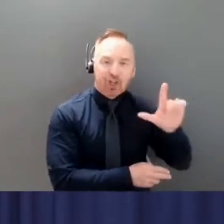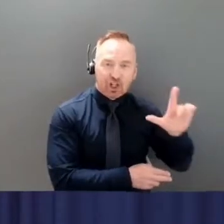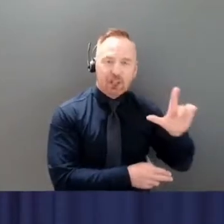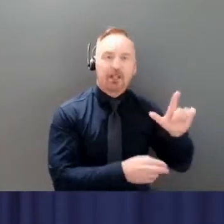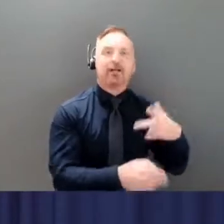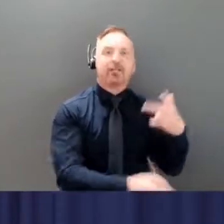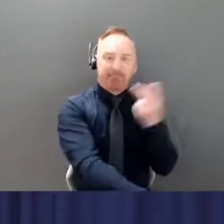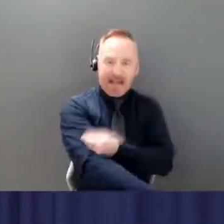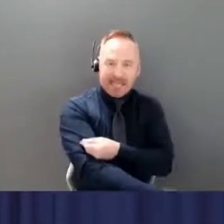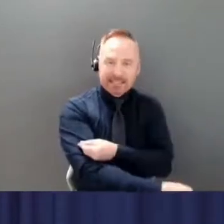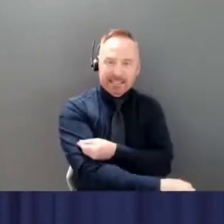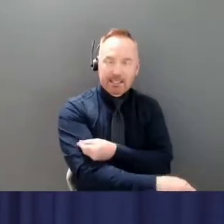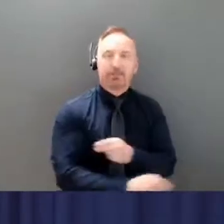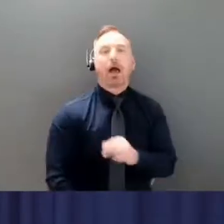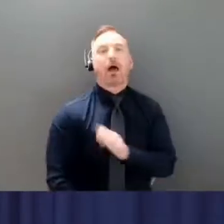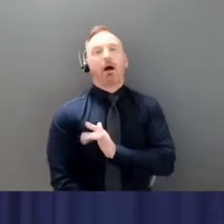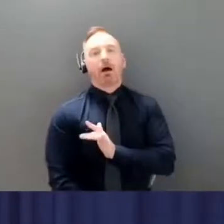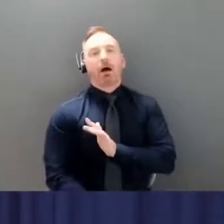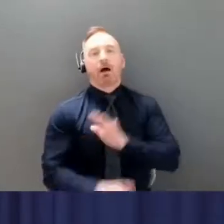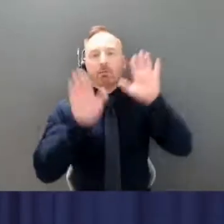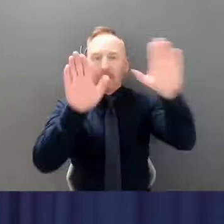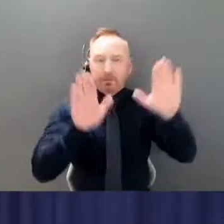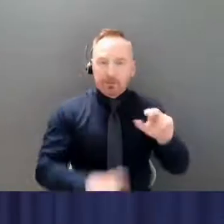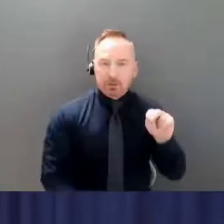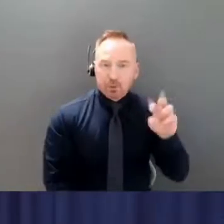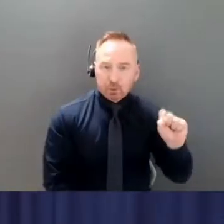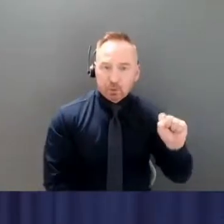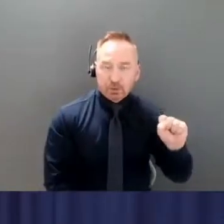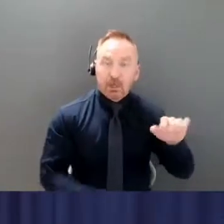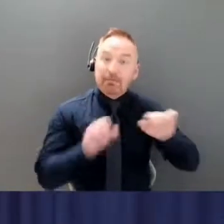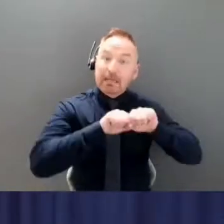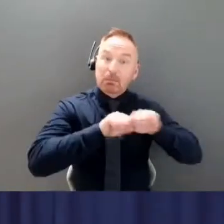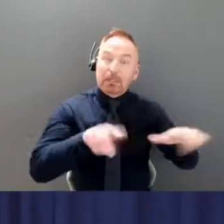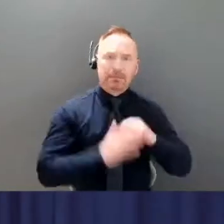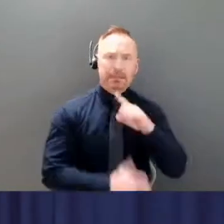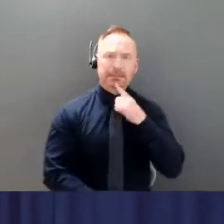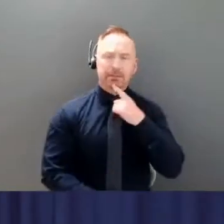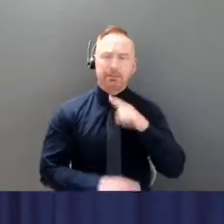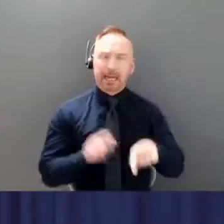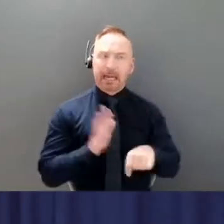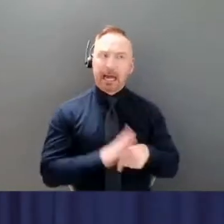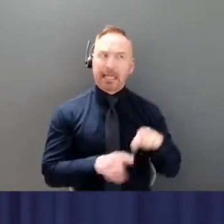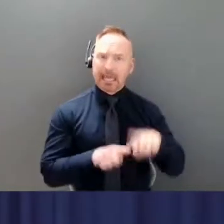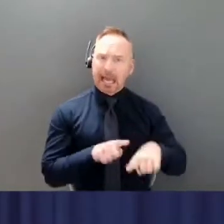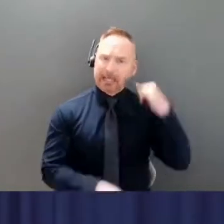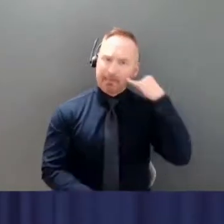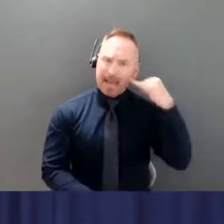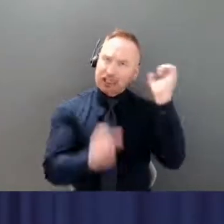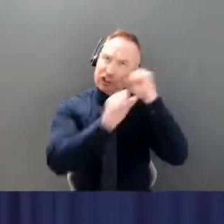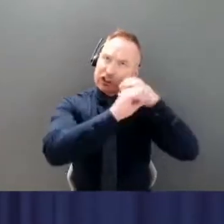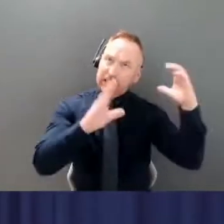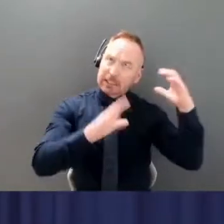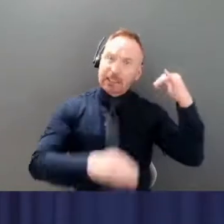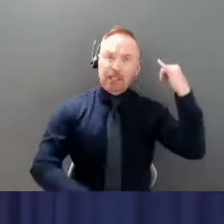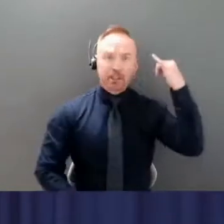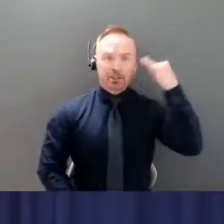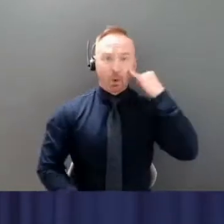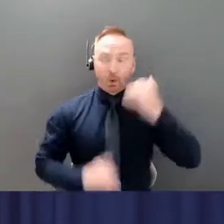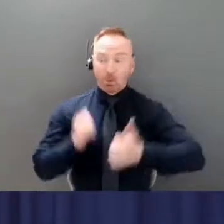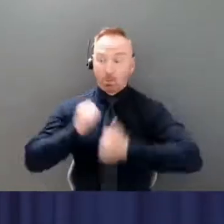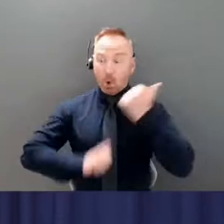This current wave is serious, but I shudder to think where we would be if the majority of UConners were not immunized.